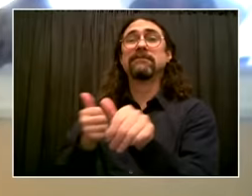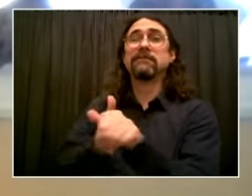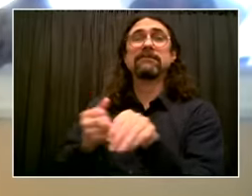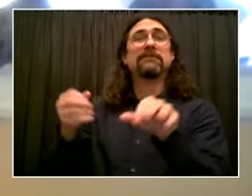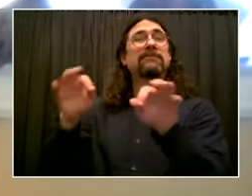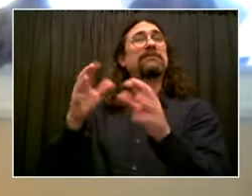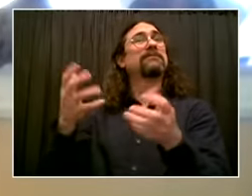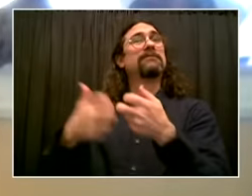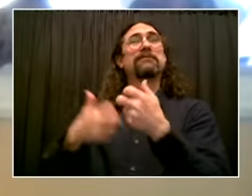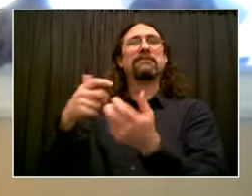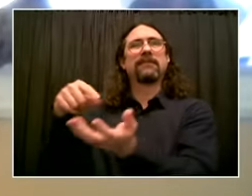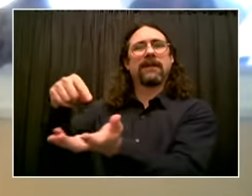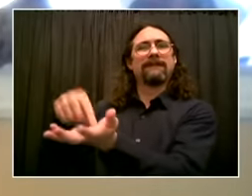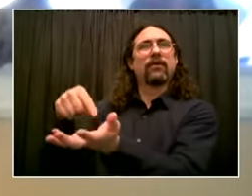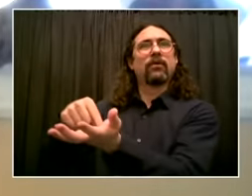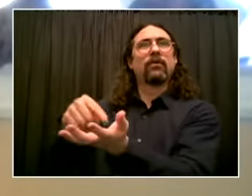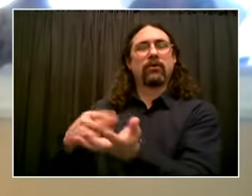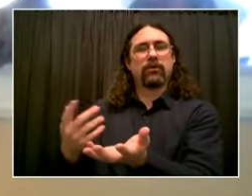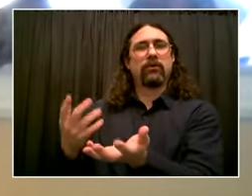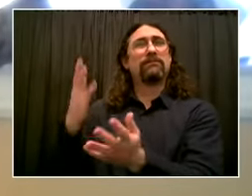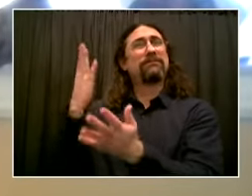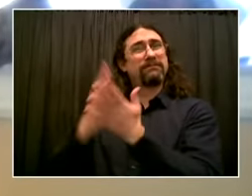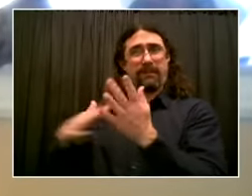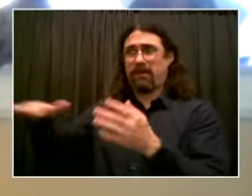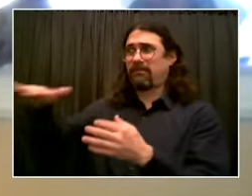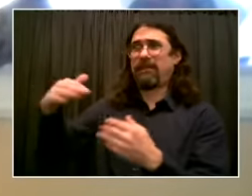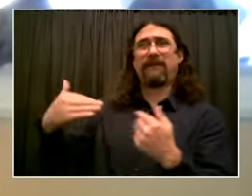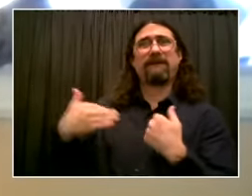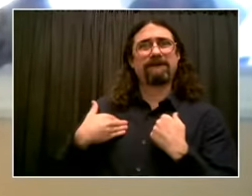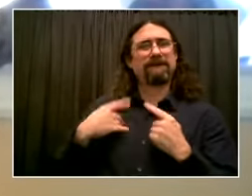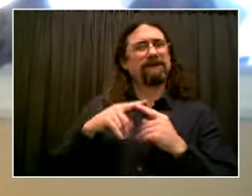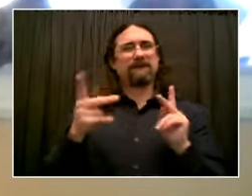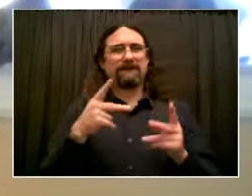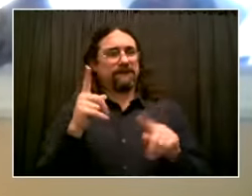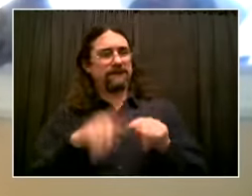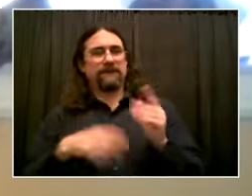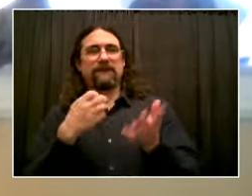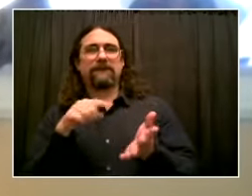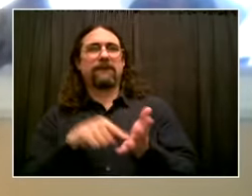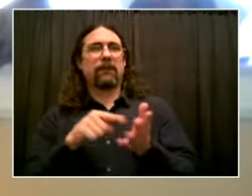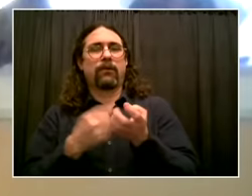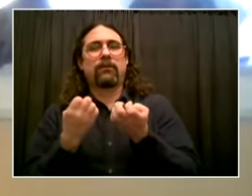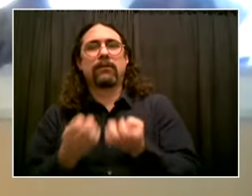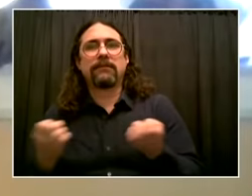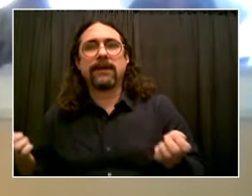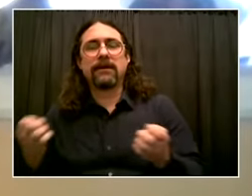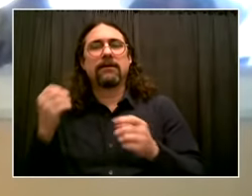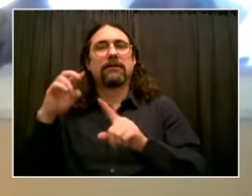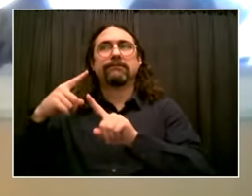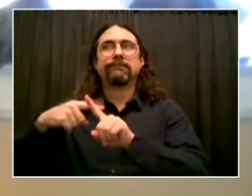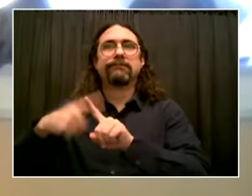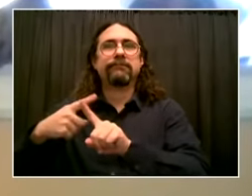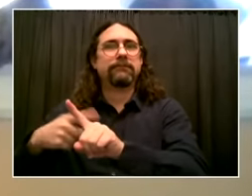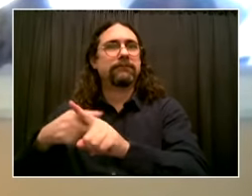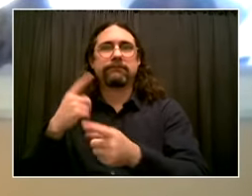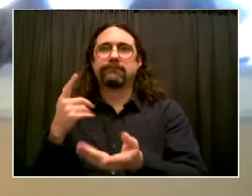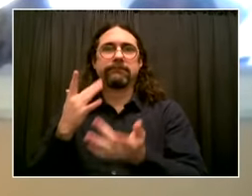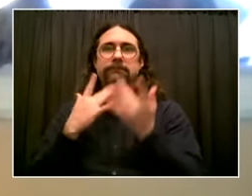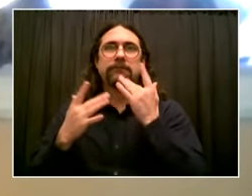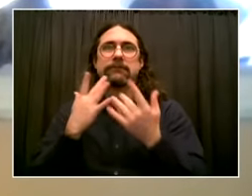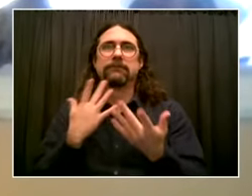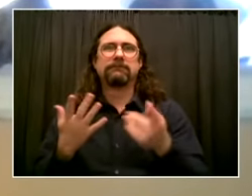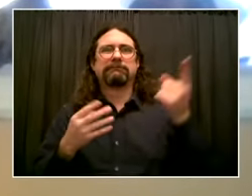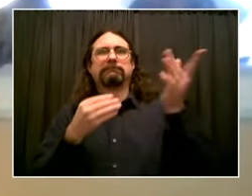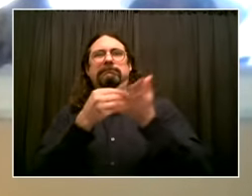as elusive to you. And this is critical right now because broadband in our communities and in our society